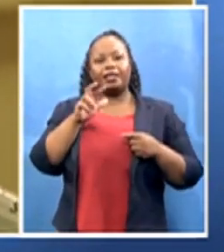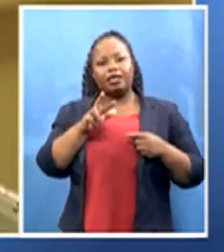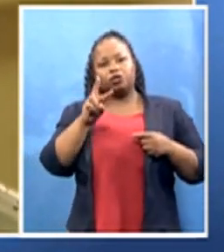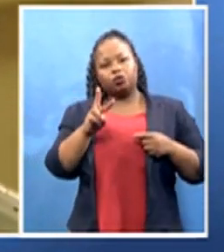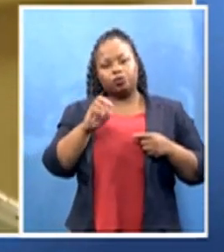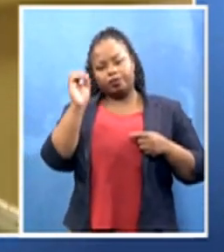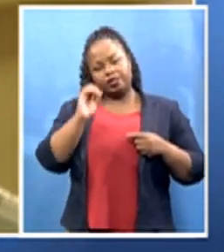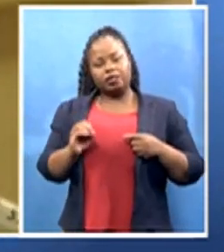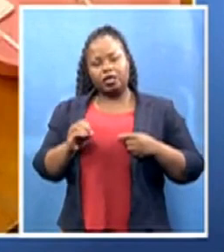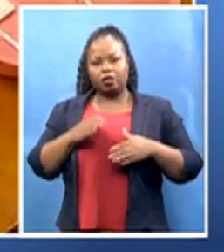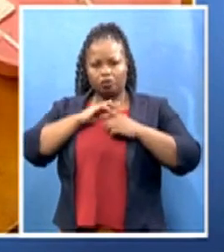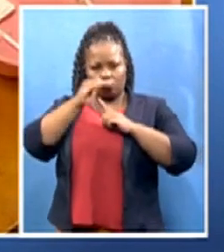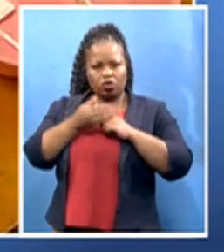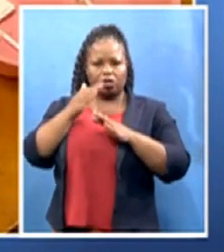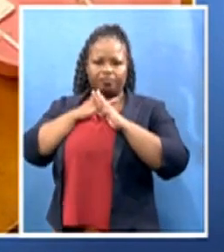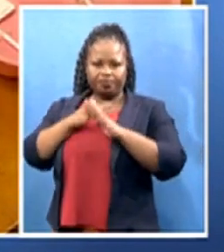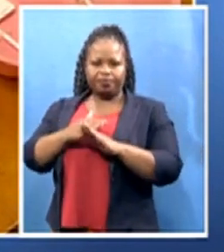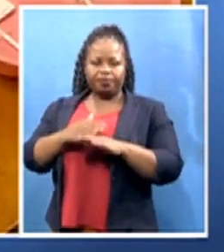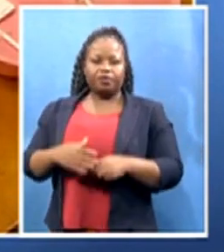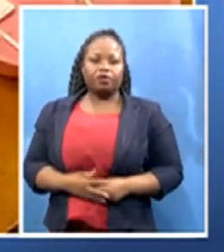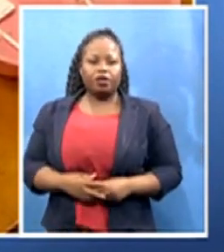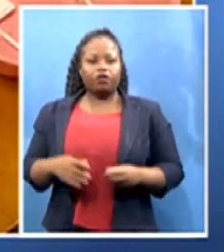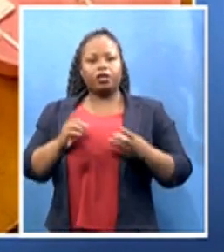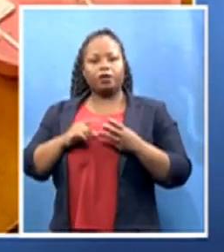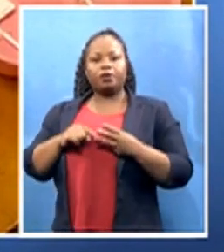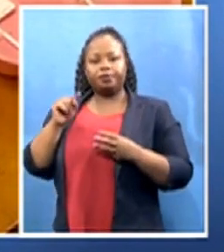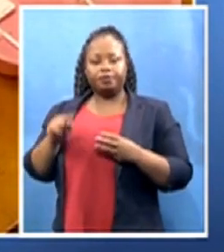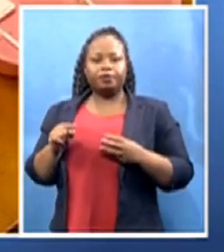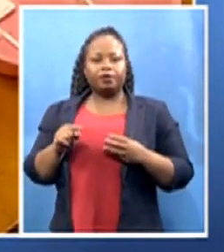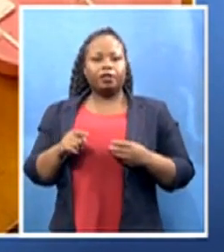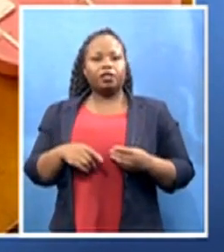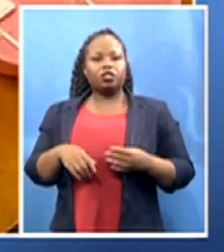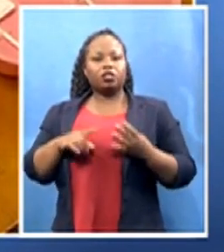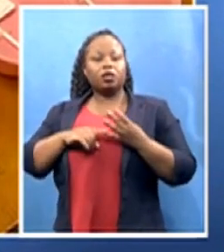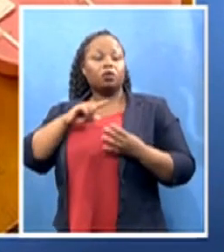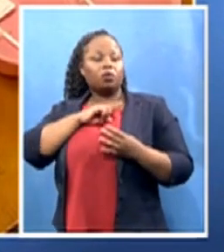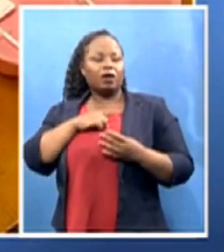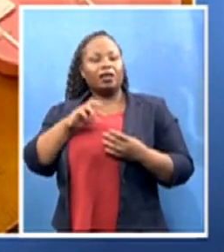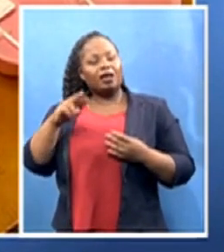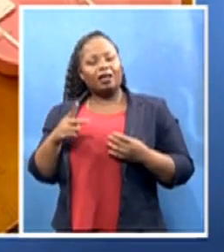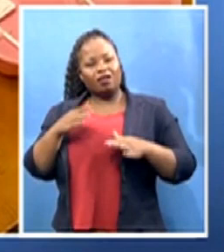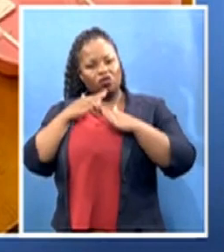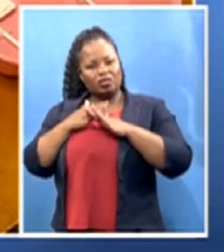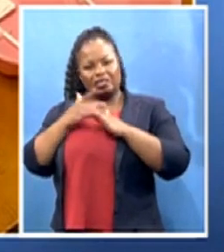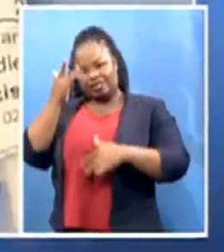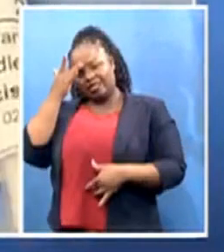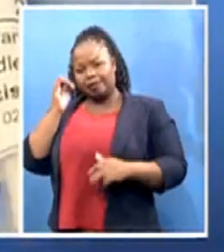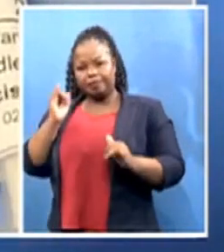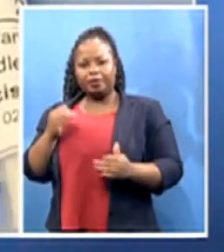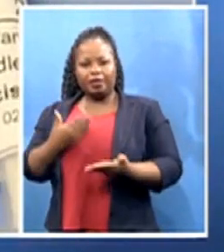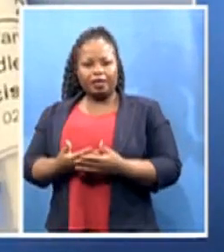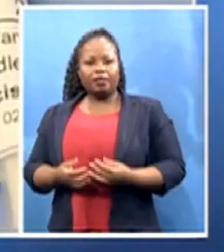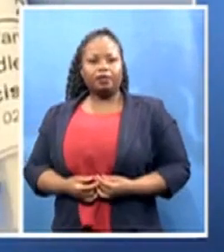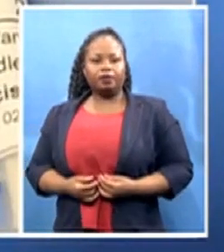does mean that a small proportion did get severe disease when they got the disease. And a slightly larger but still small